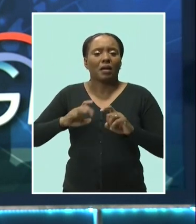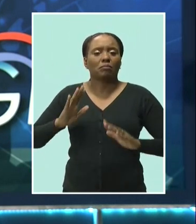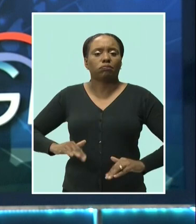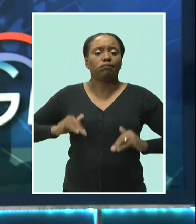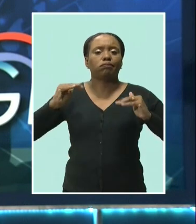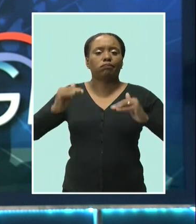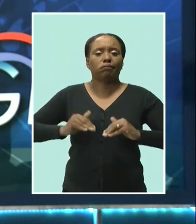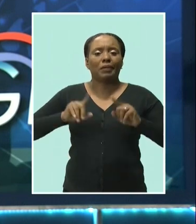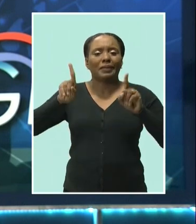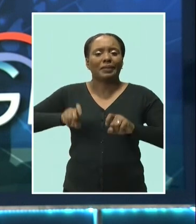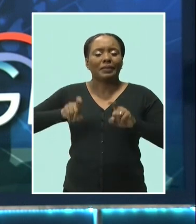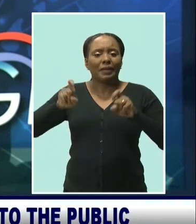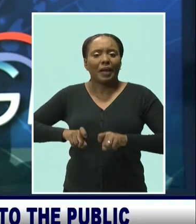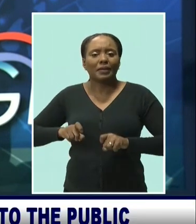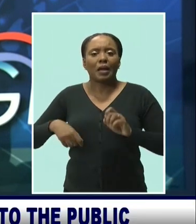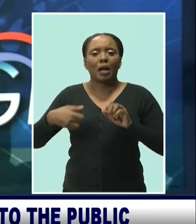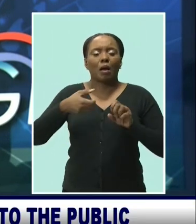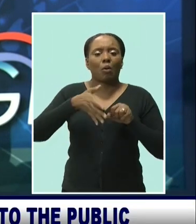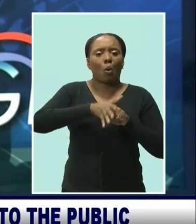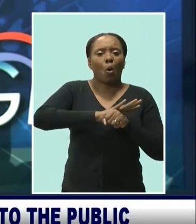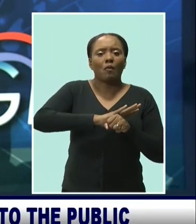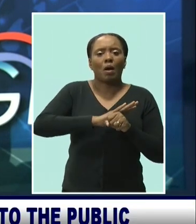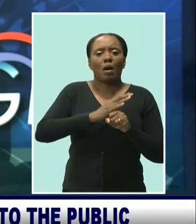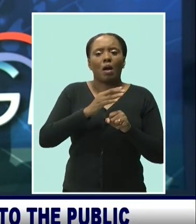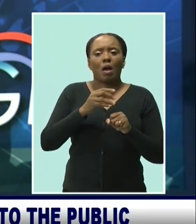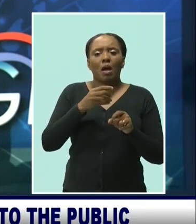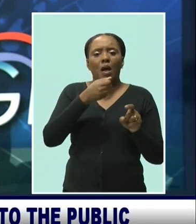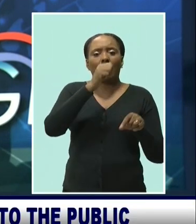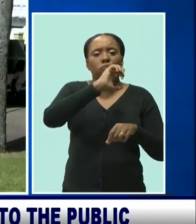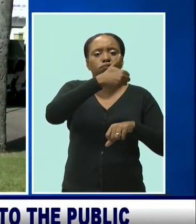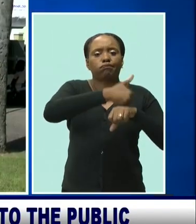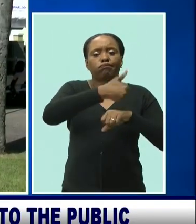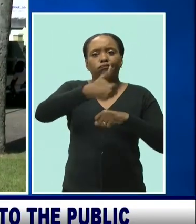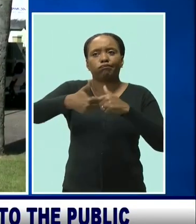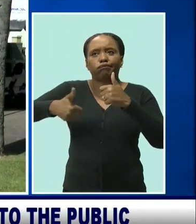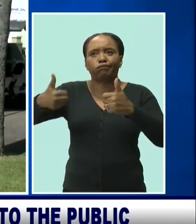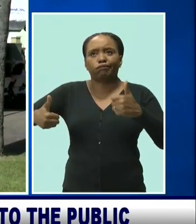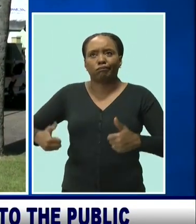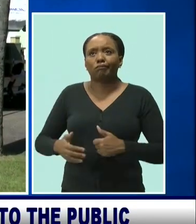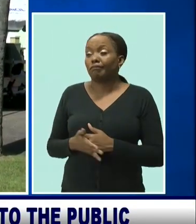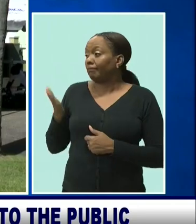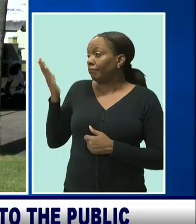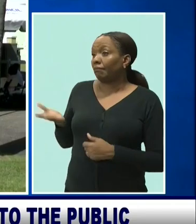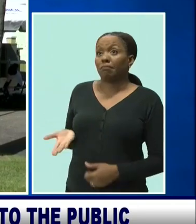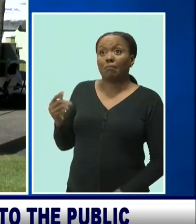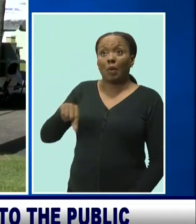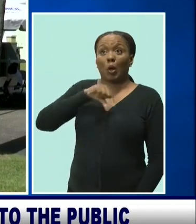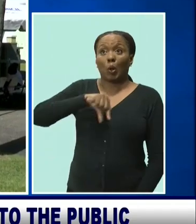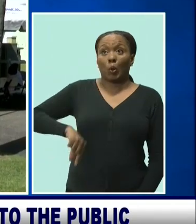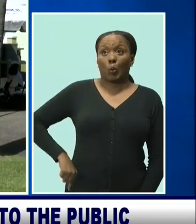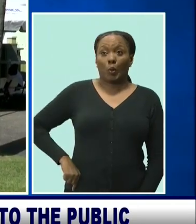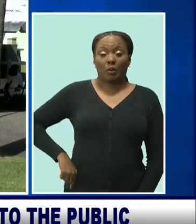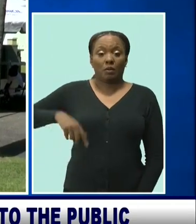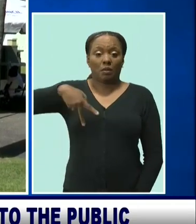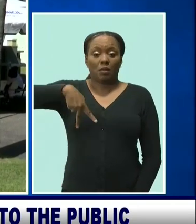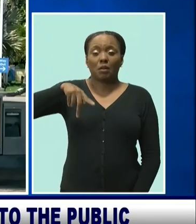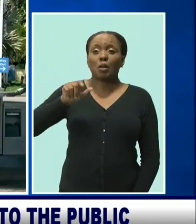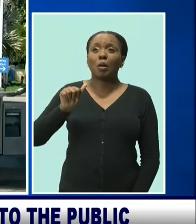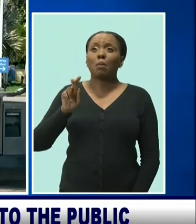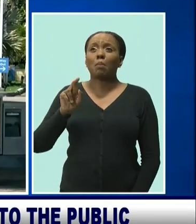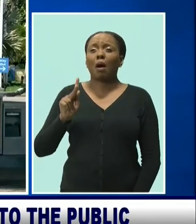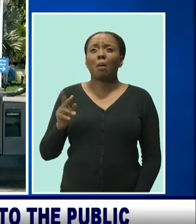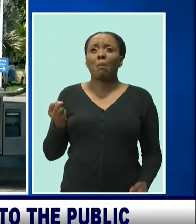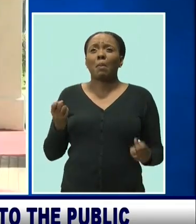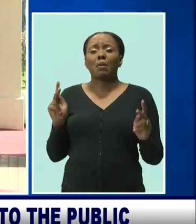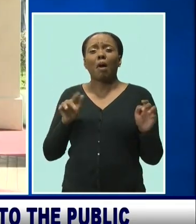Barbados' testing capacity. Queues began forming outside of the Queen's Park steel shed from as early as 9 this morning as dozens of Barbadians